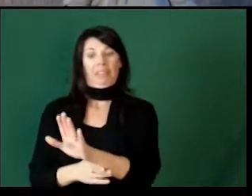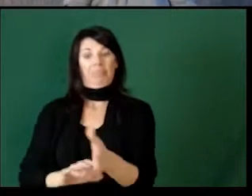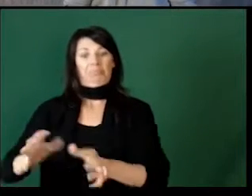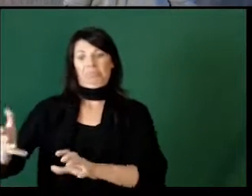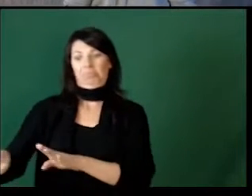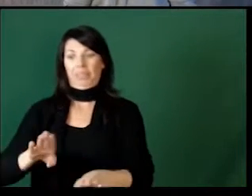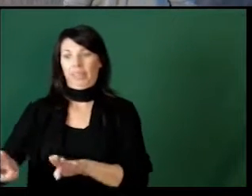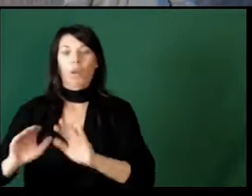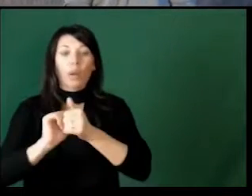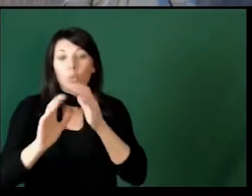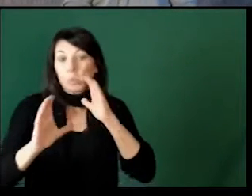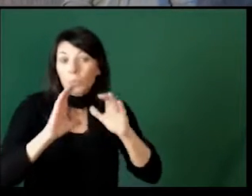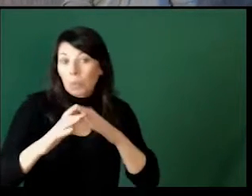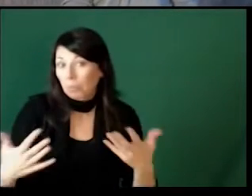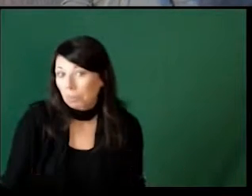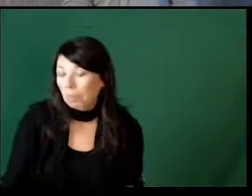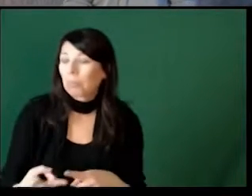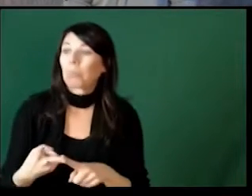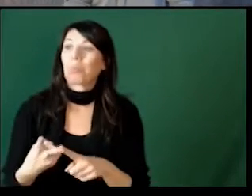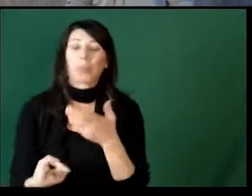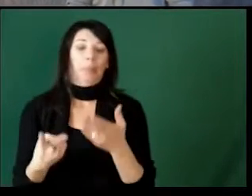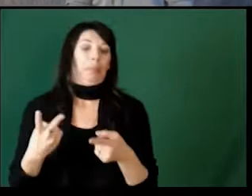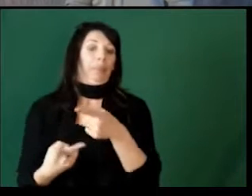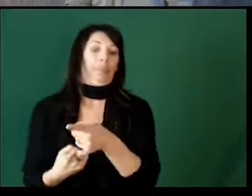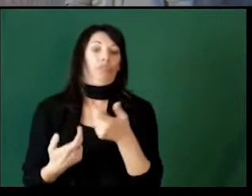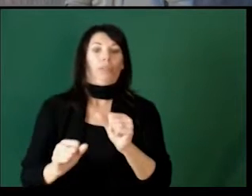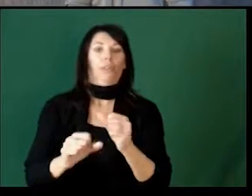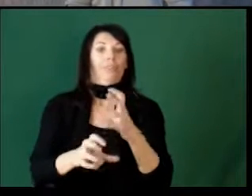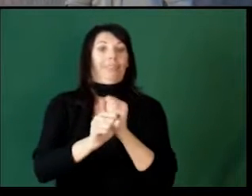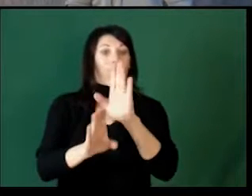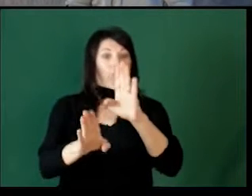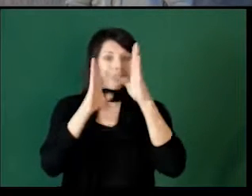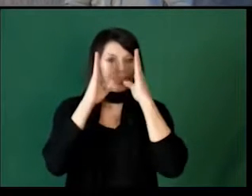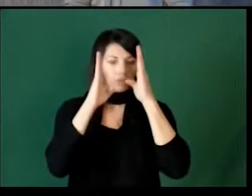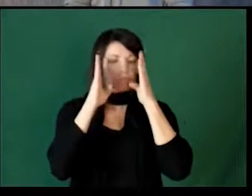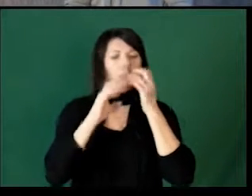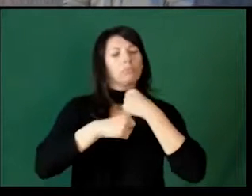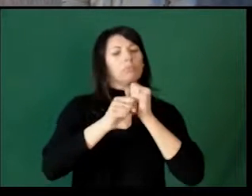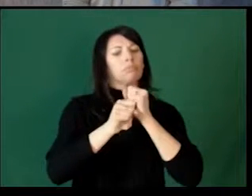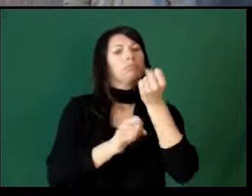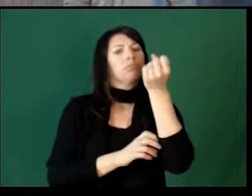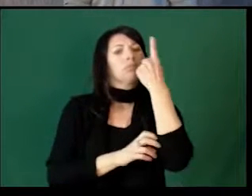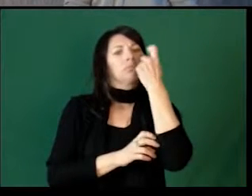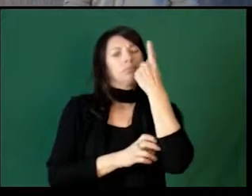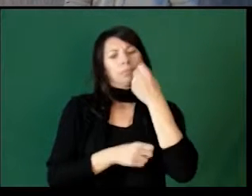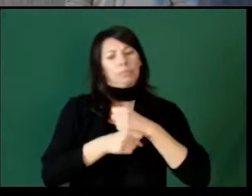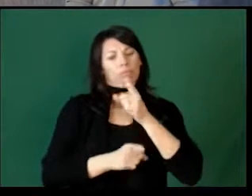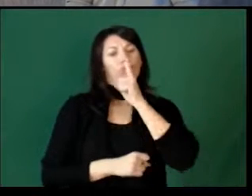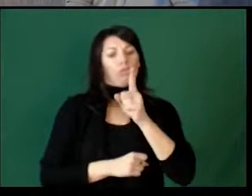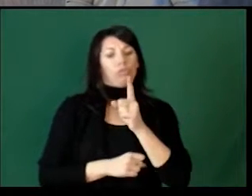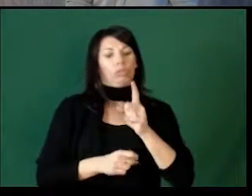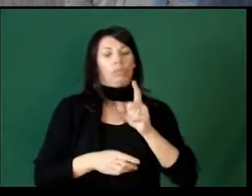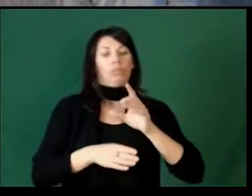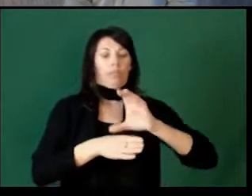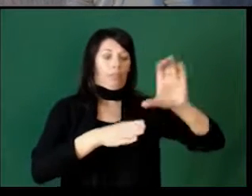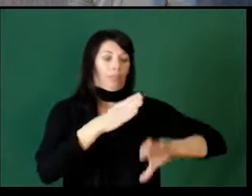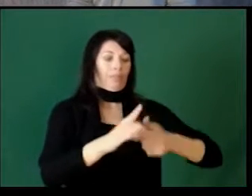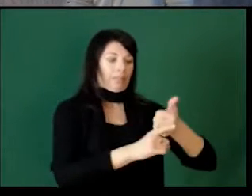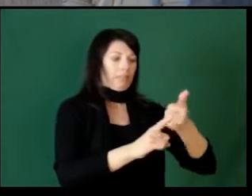using the behavior as a means to communicate? Are they using the behavior as a way to get your attention? And make sure that the consequence